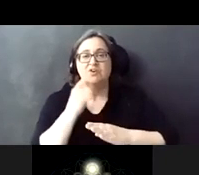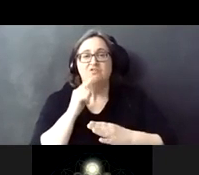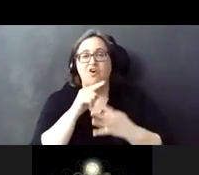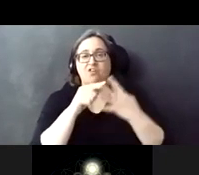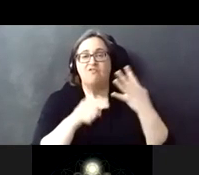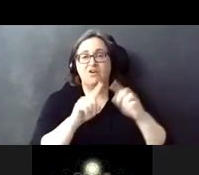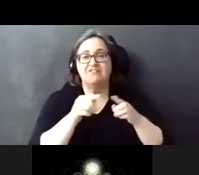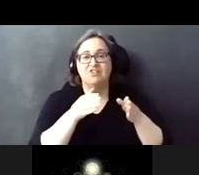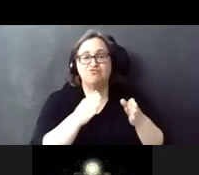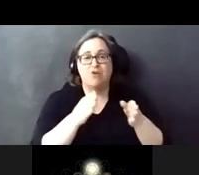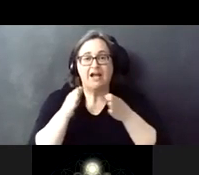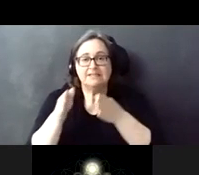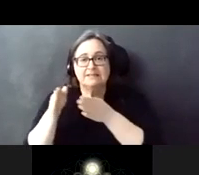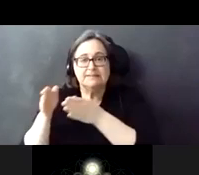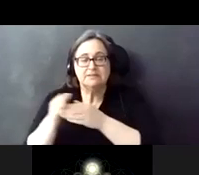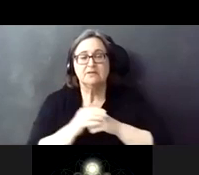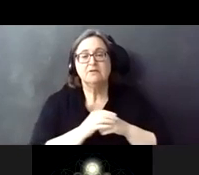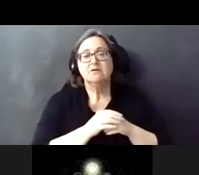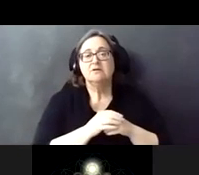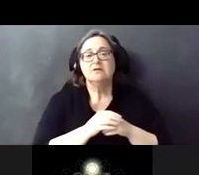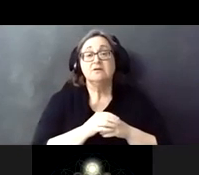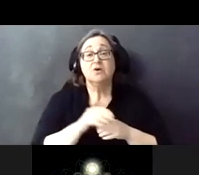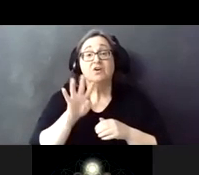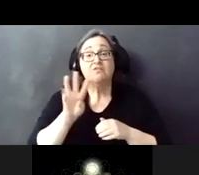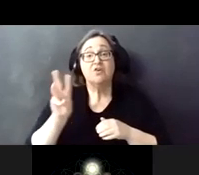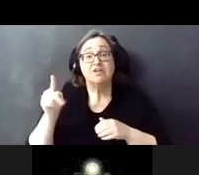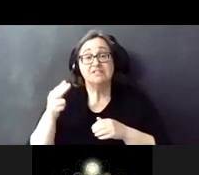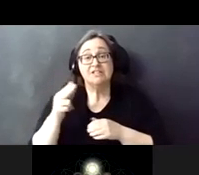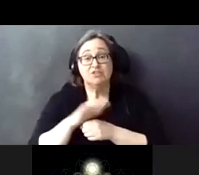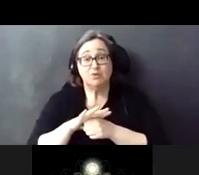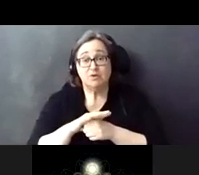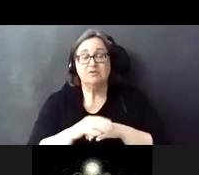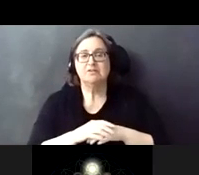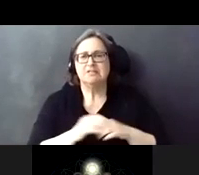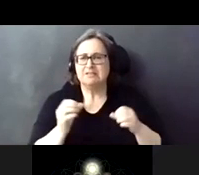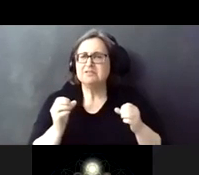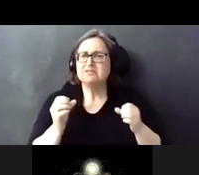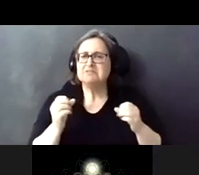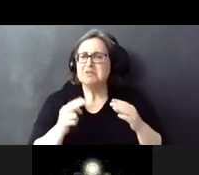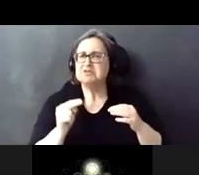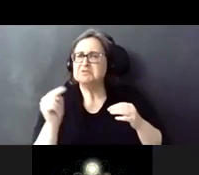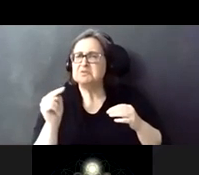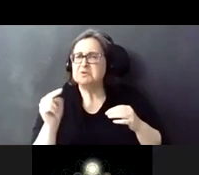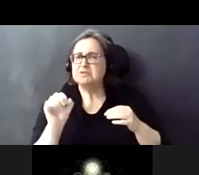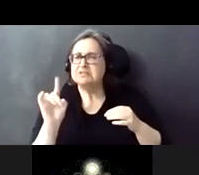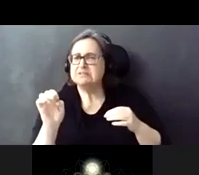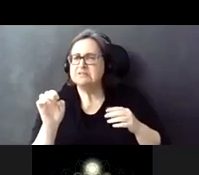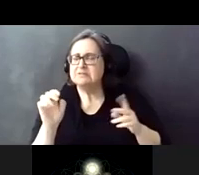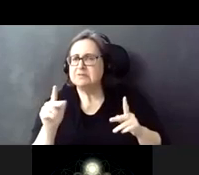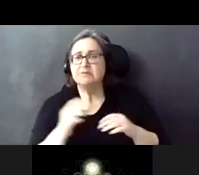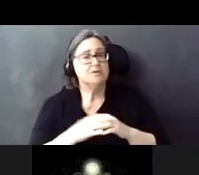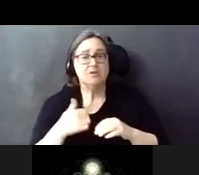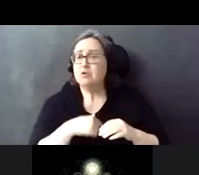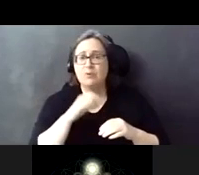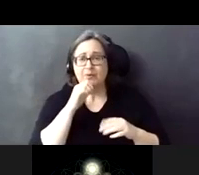different tracks. In the 46th Ward, actually, a lot of the north side, a lot of us do